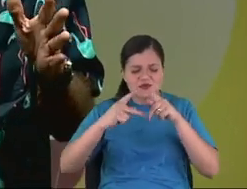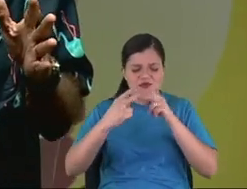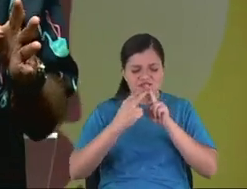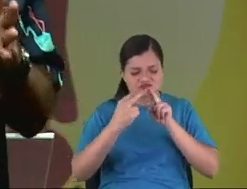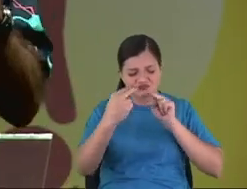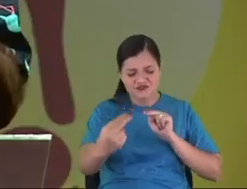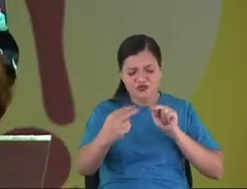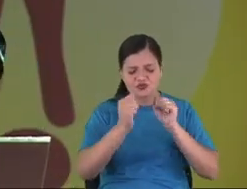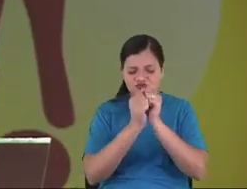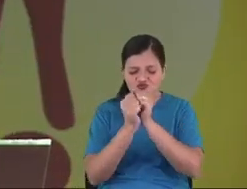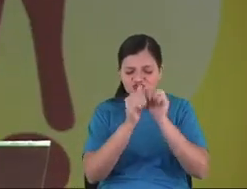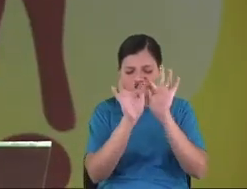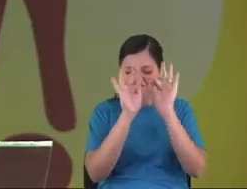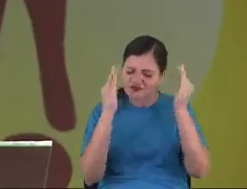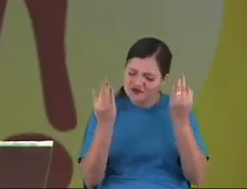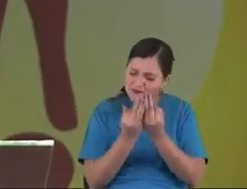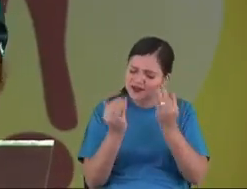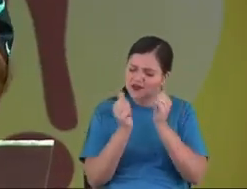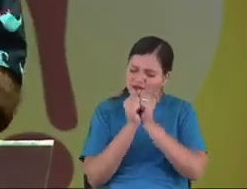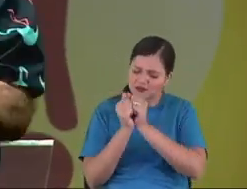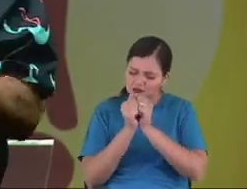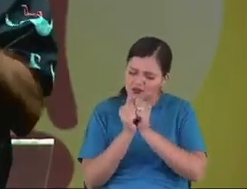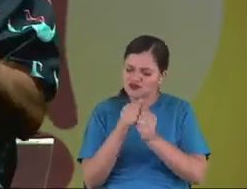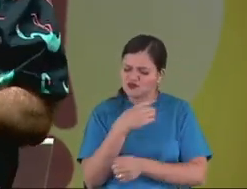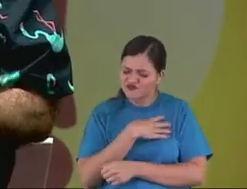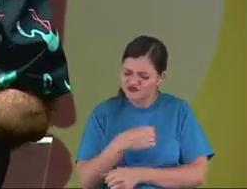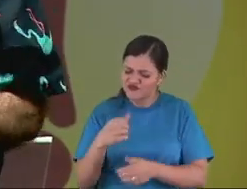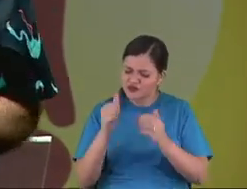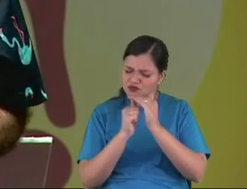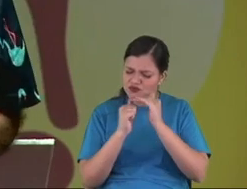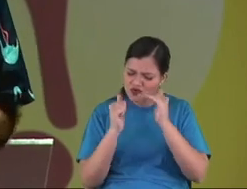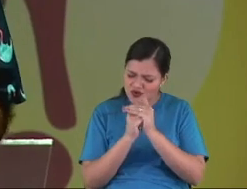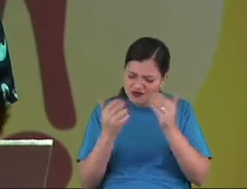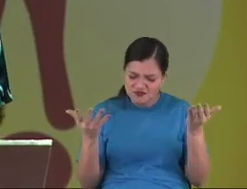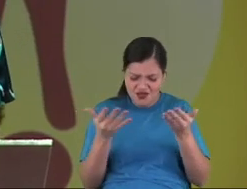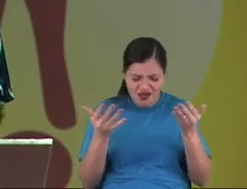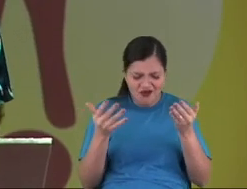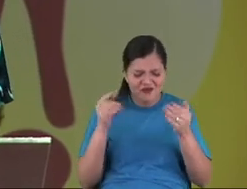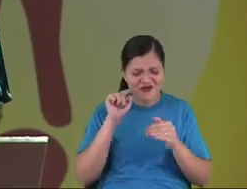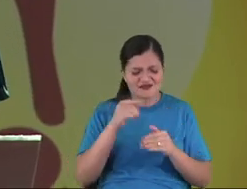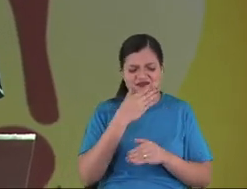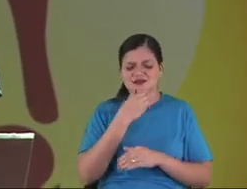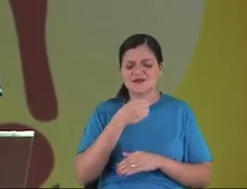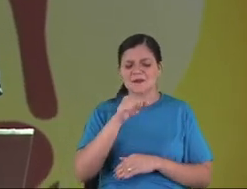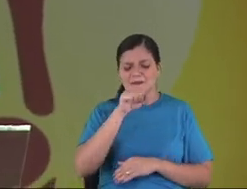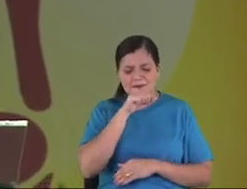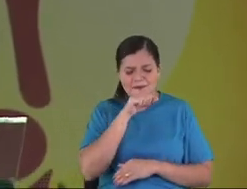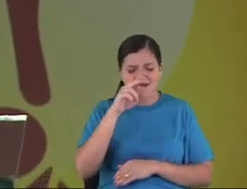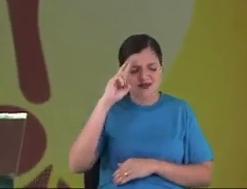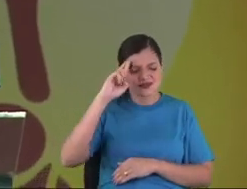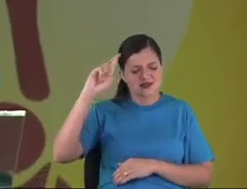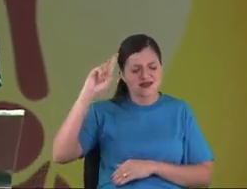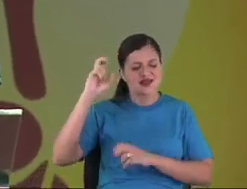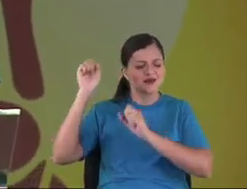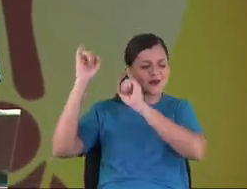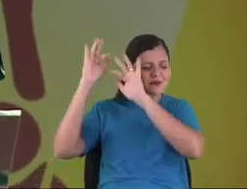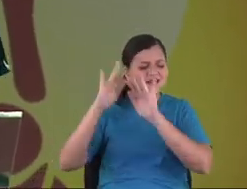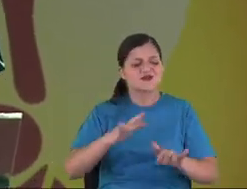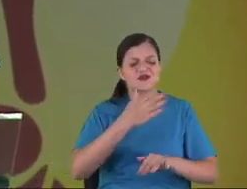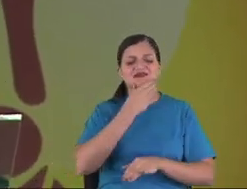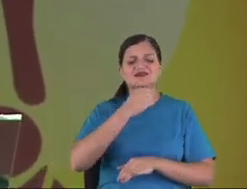There are internet and the kids are praying to their father. God, bless them